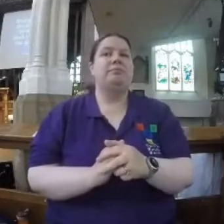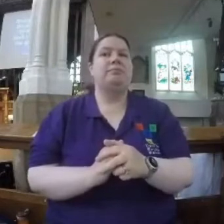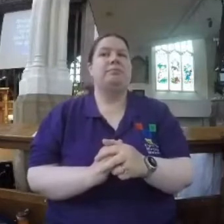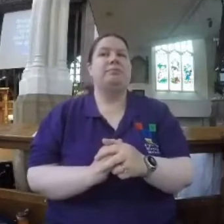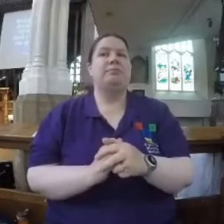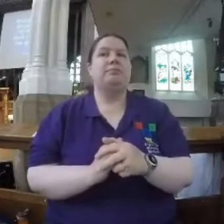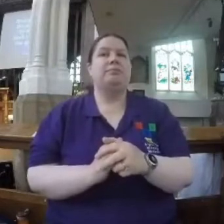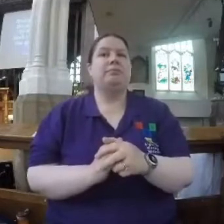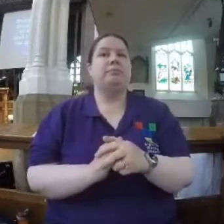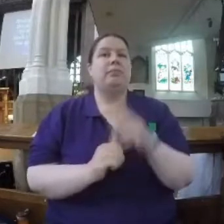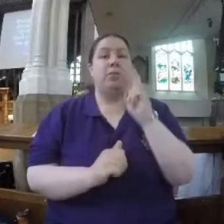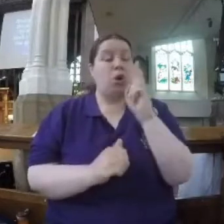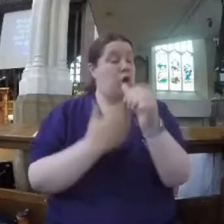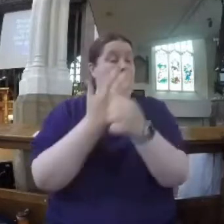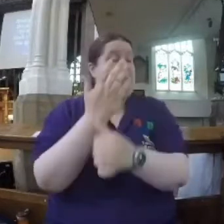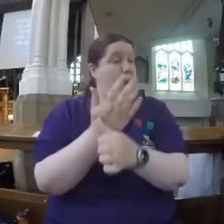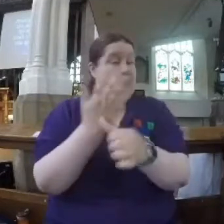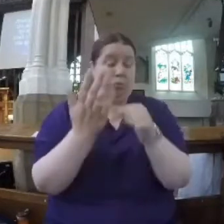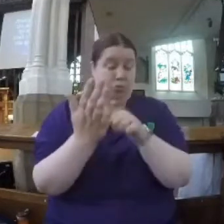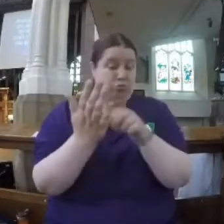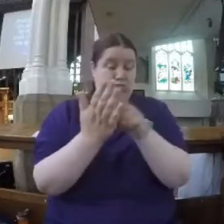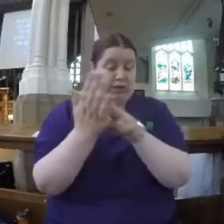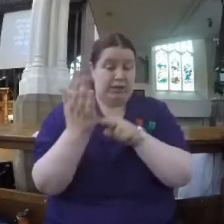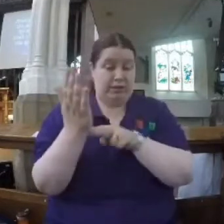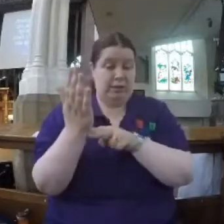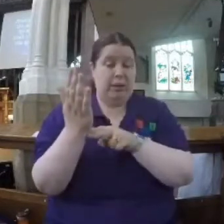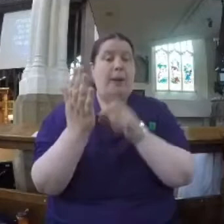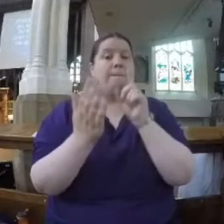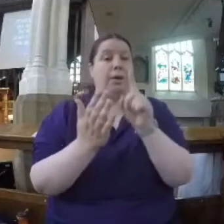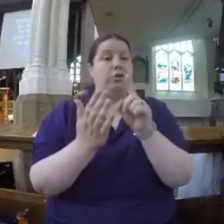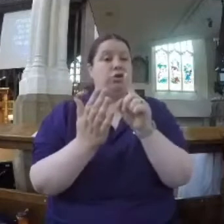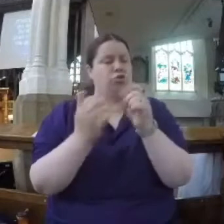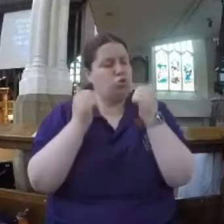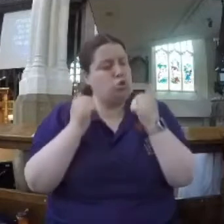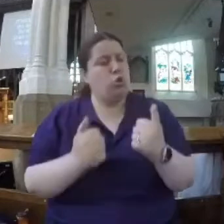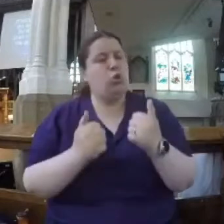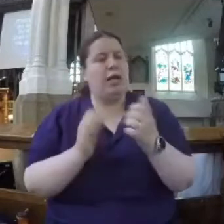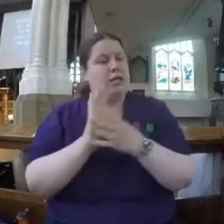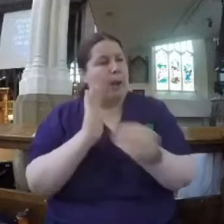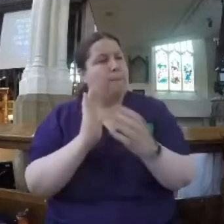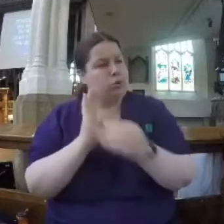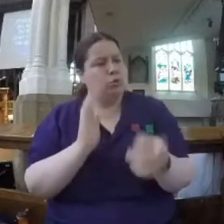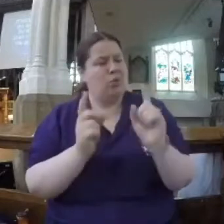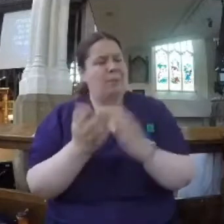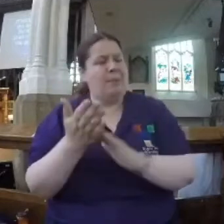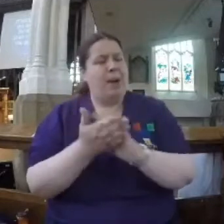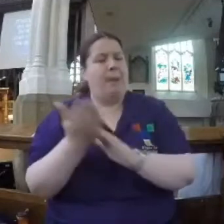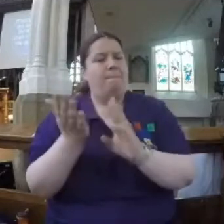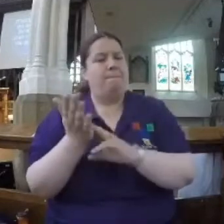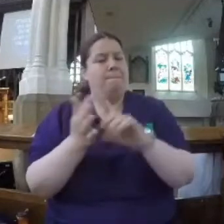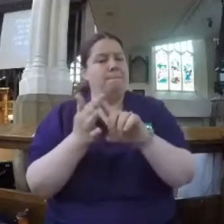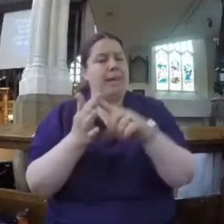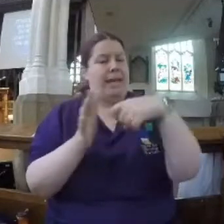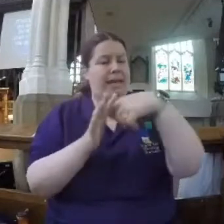or specifically at the Bible readings. Rather these are just good solid biblical examples of what meekness is about.